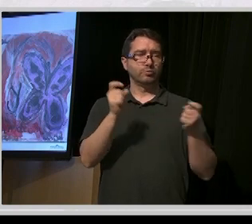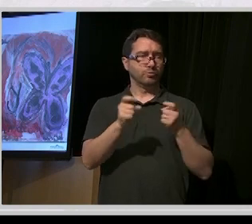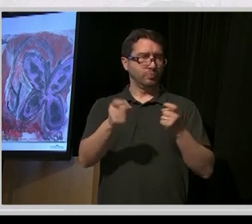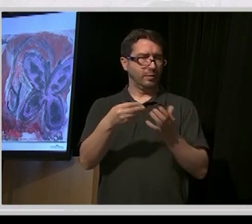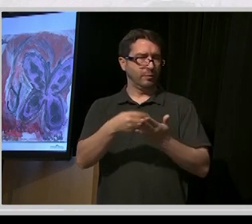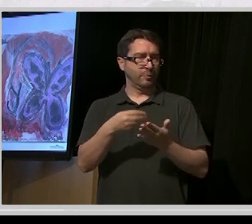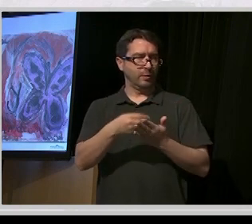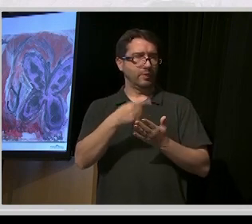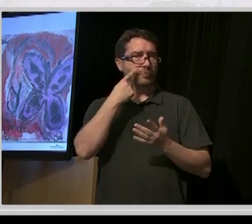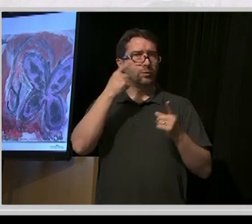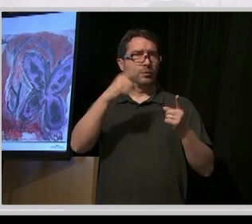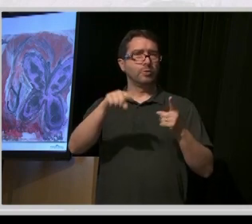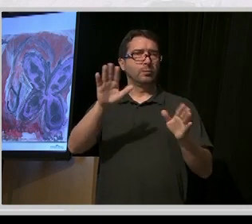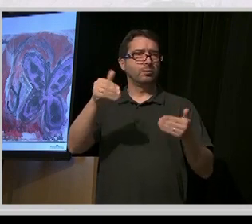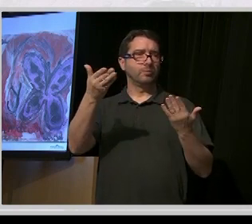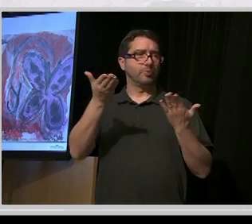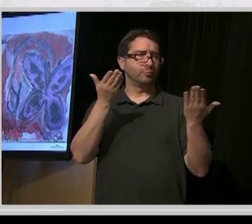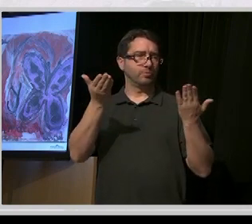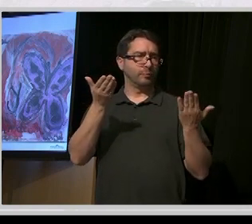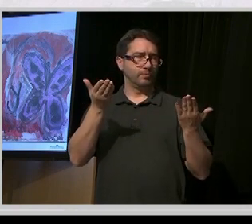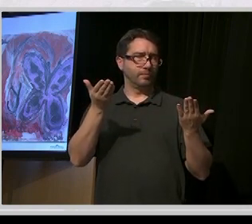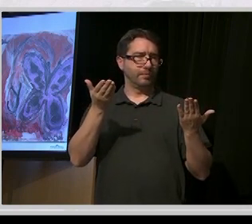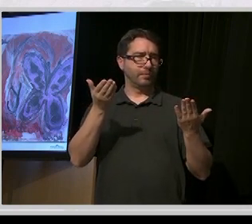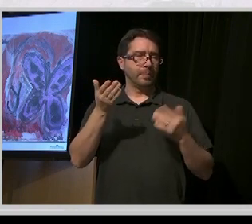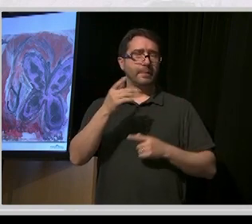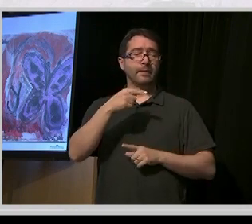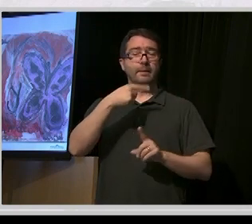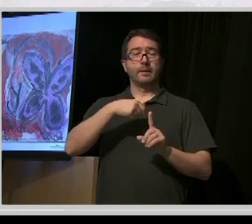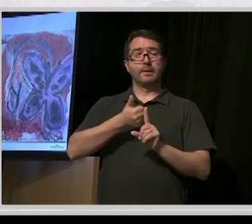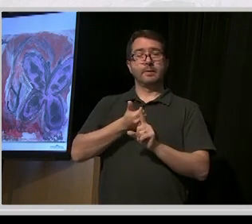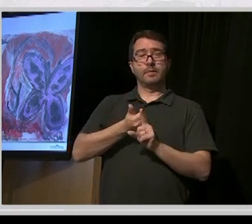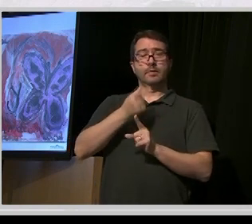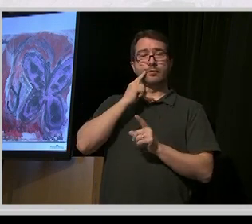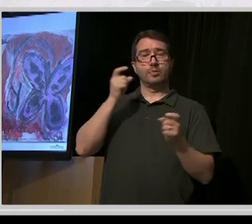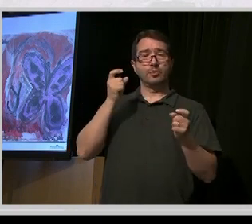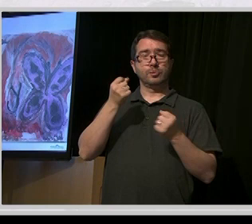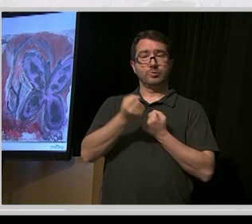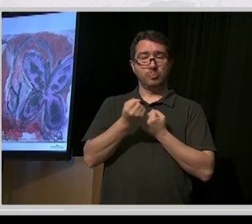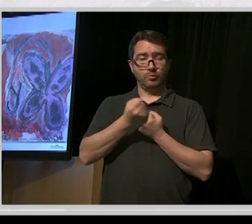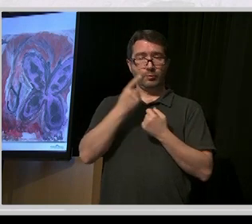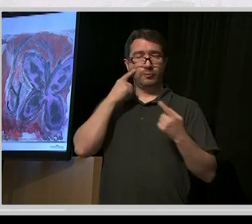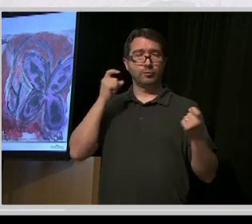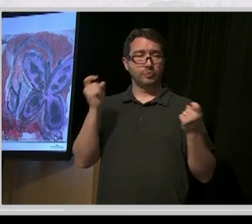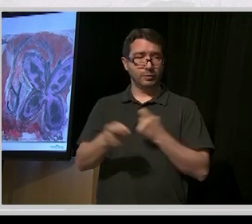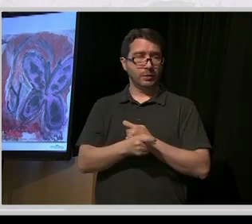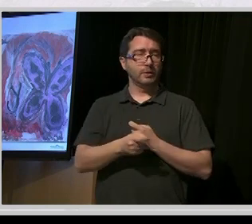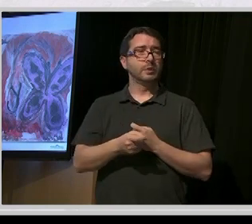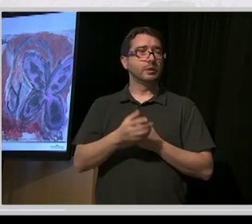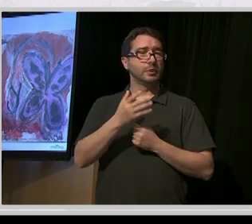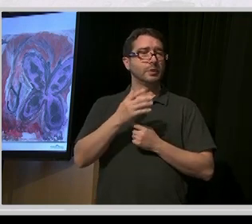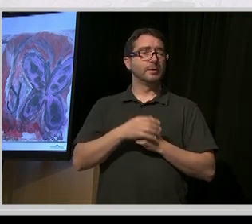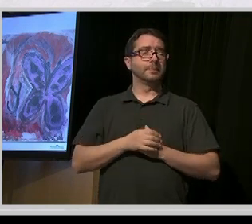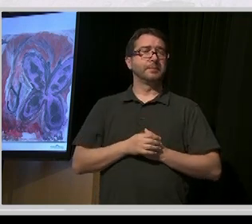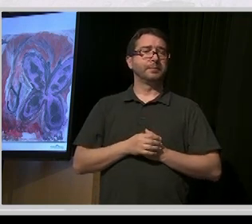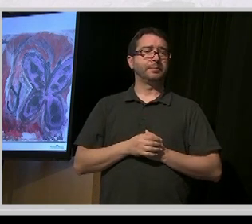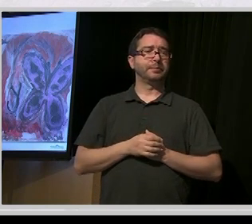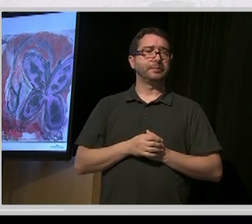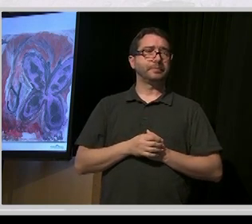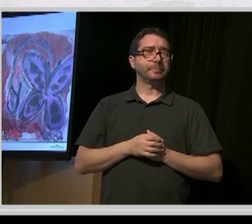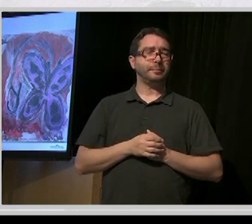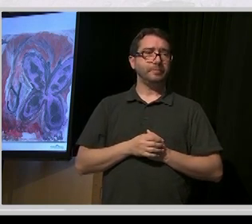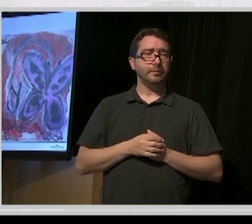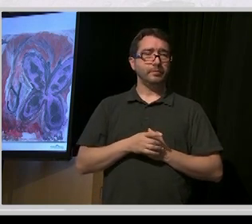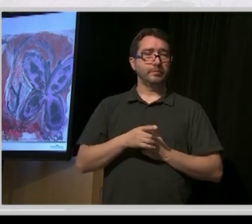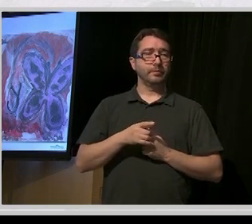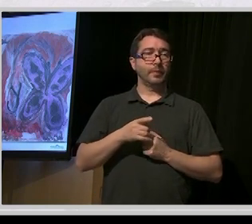service providers. Because they'll need to be supported to make the changes to this new way of working. And then, it doesn't sound very